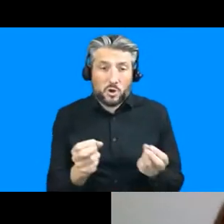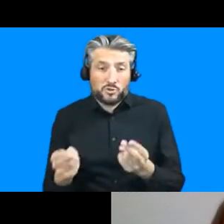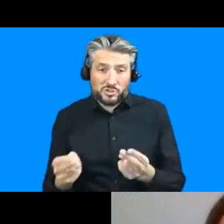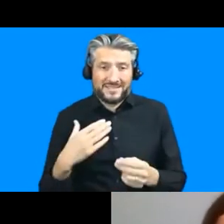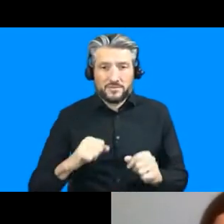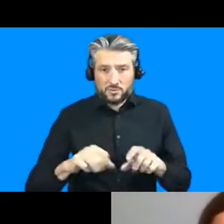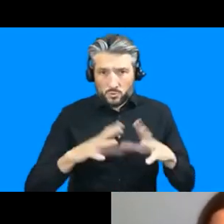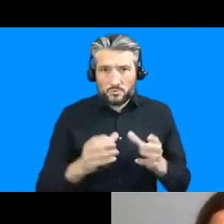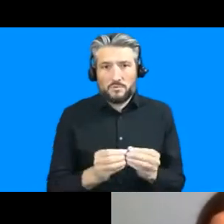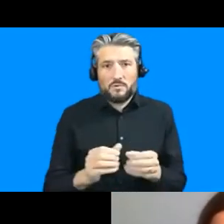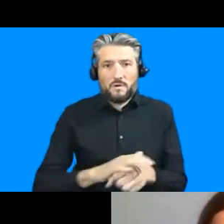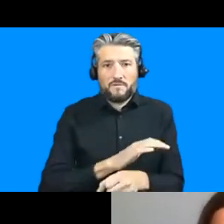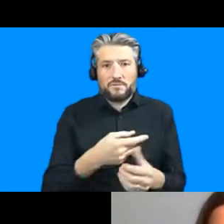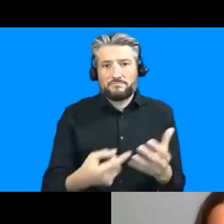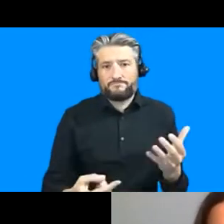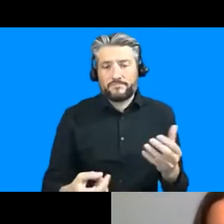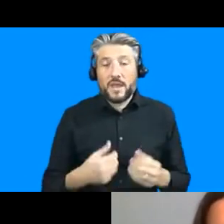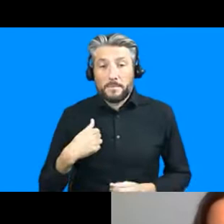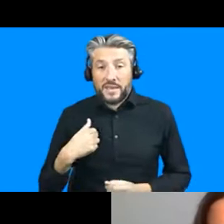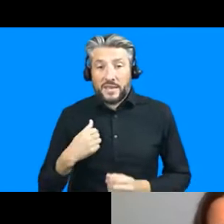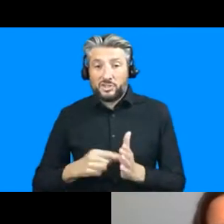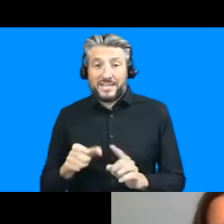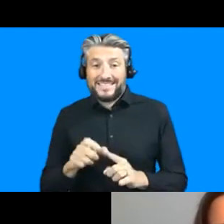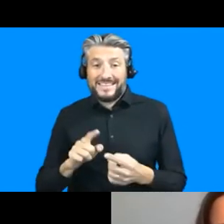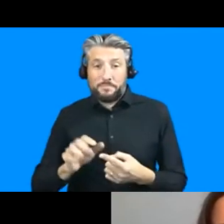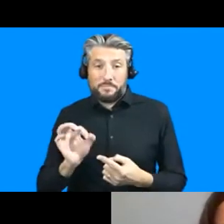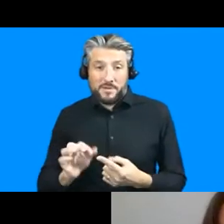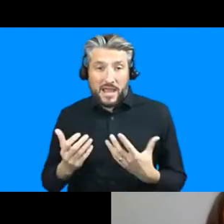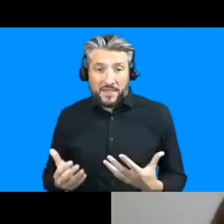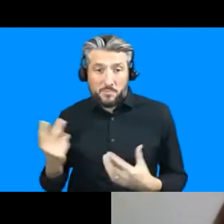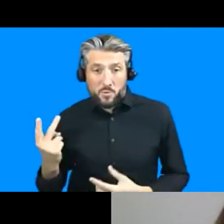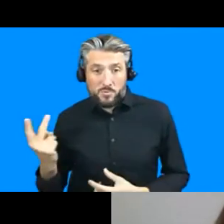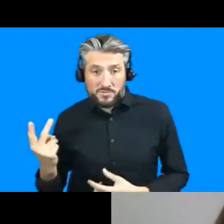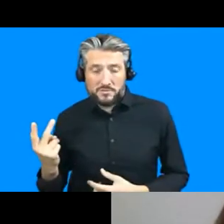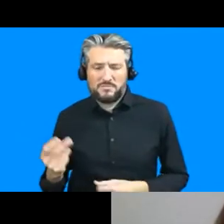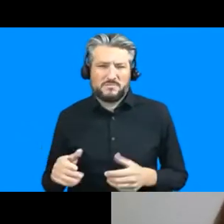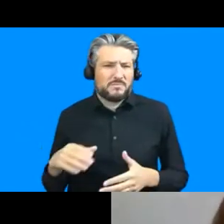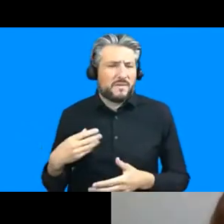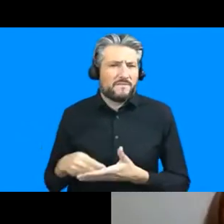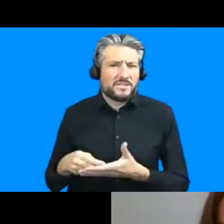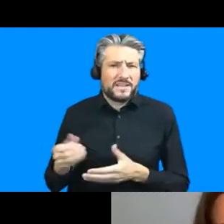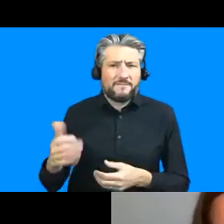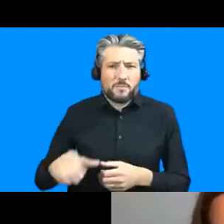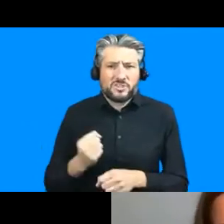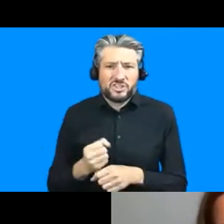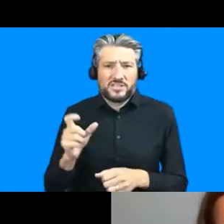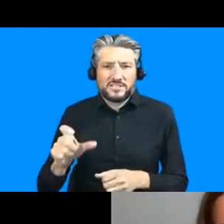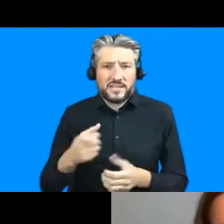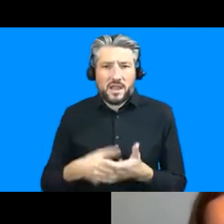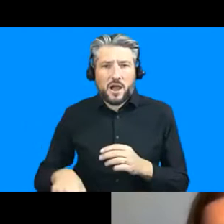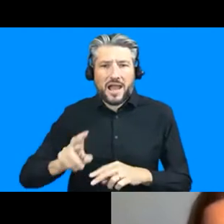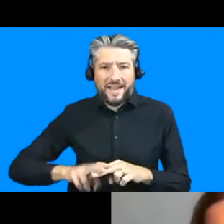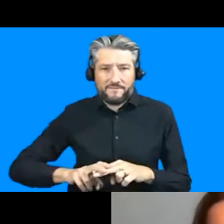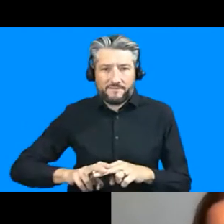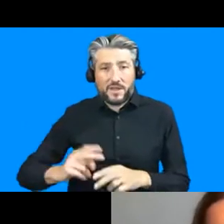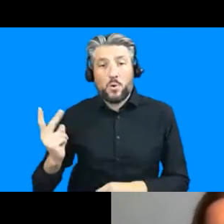i are actually working on a large research consortium in um funded by gcrf called the arise um program which is looking at kind of